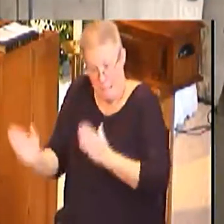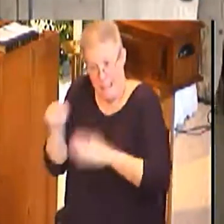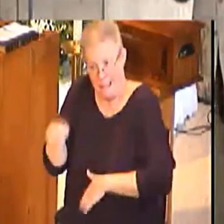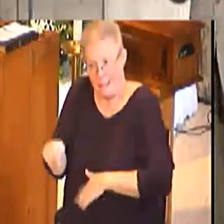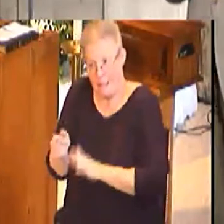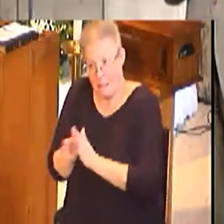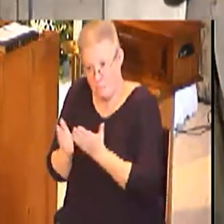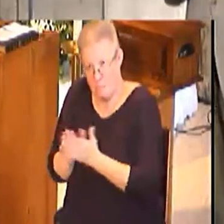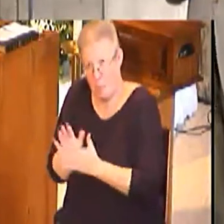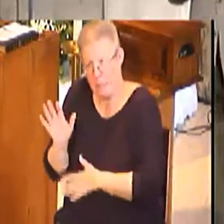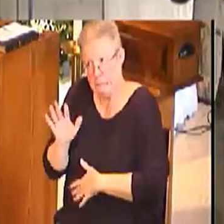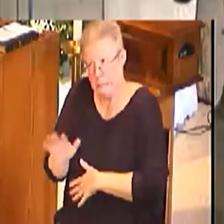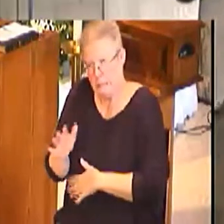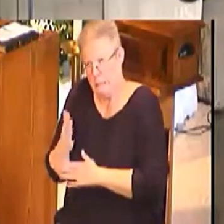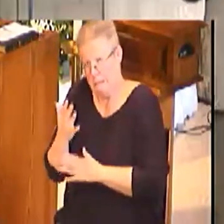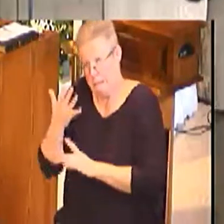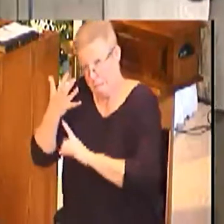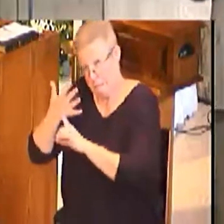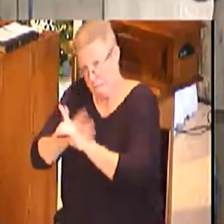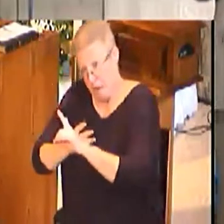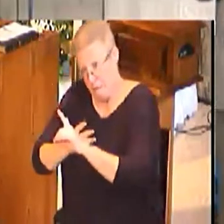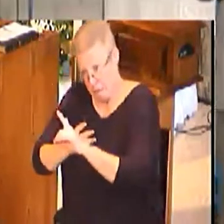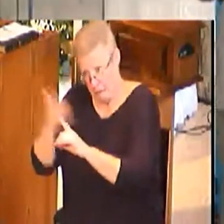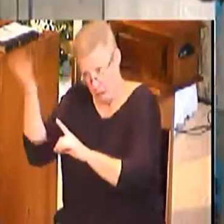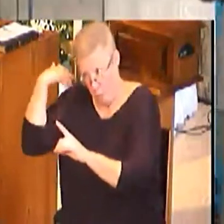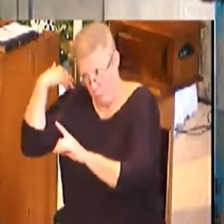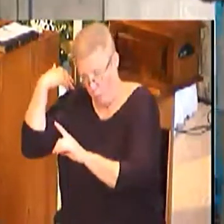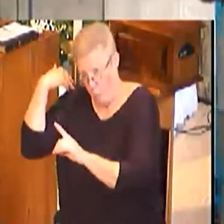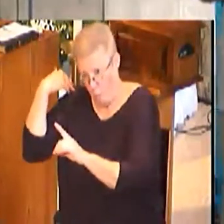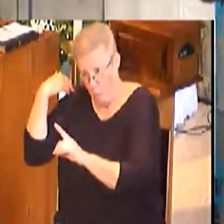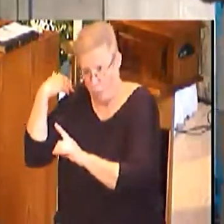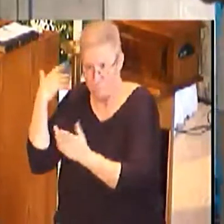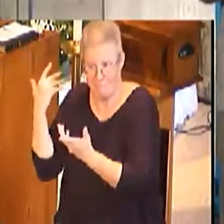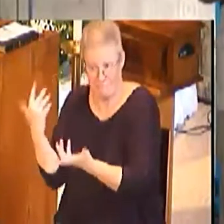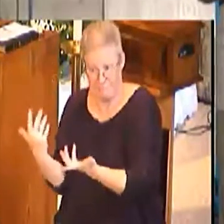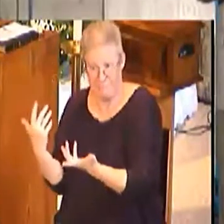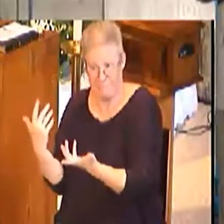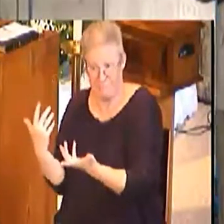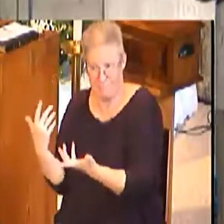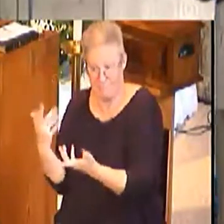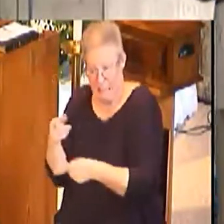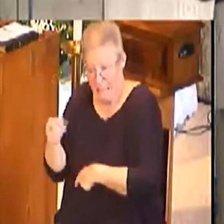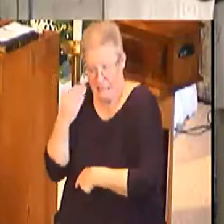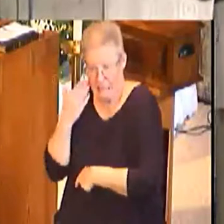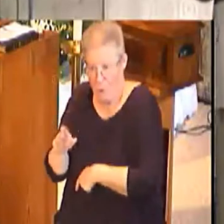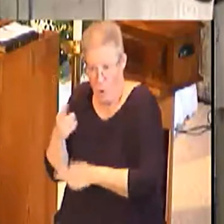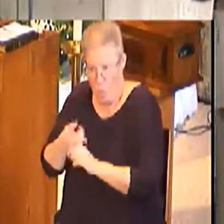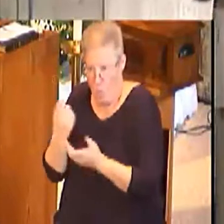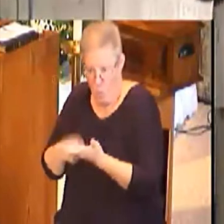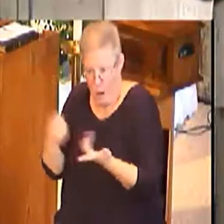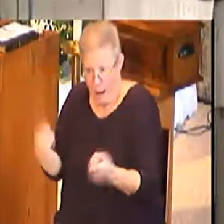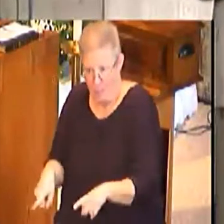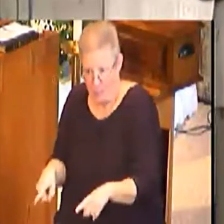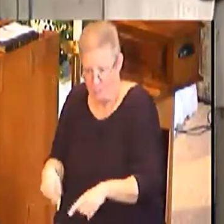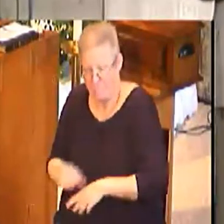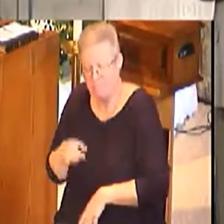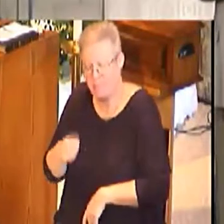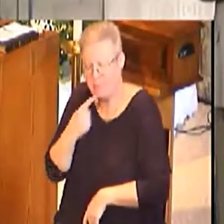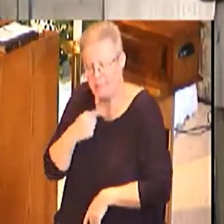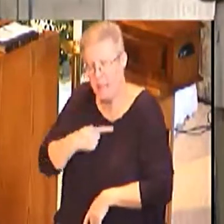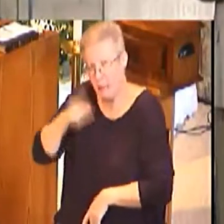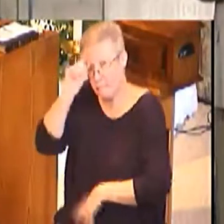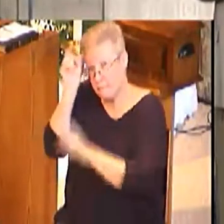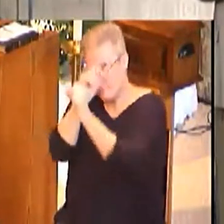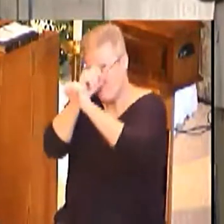five months ahead of time, and the author says, I envision all people coming